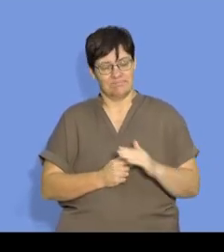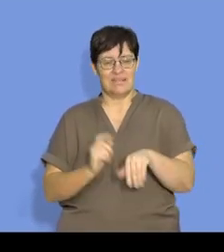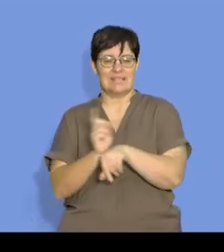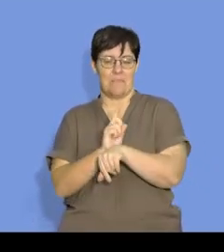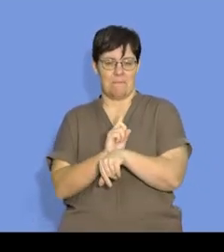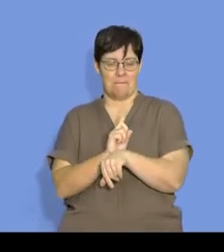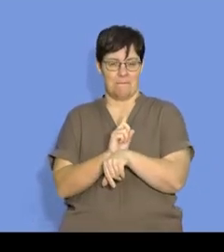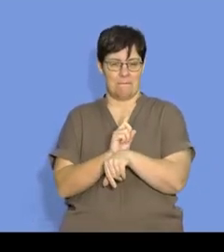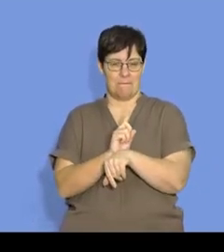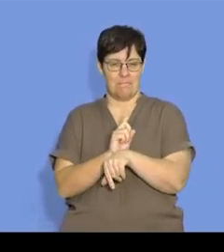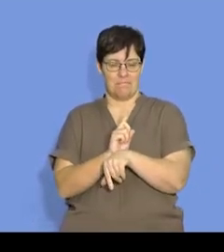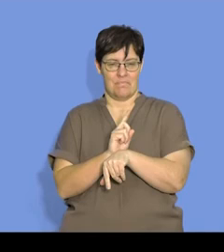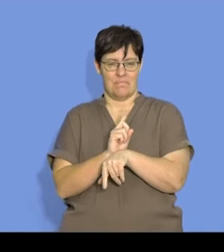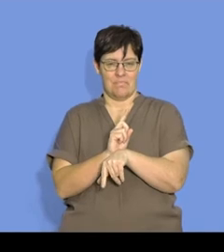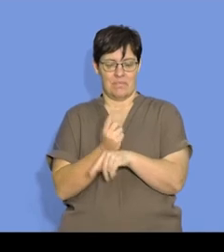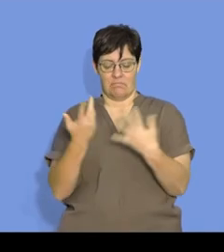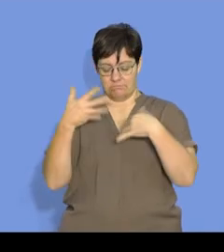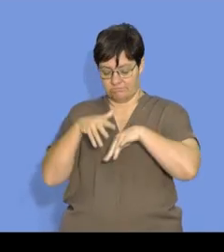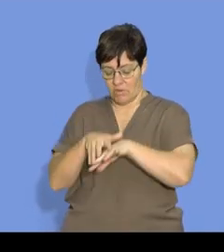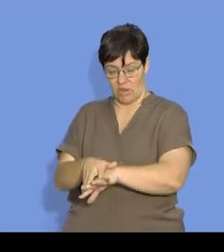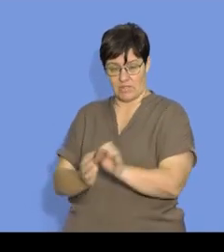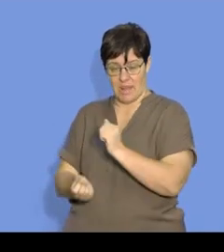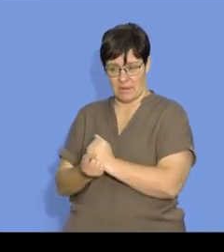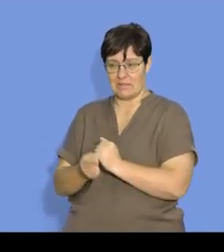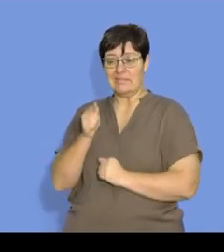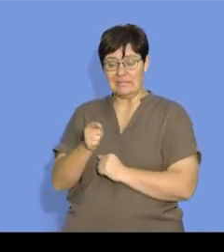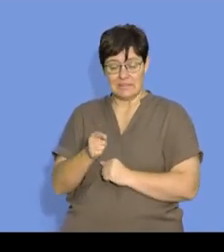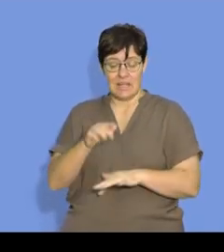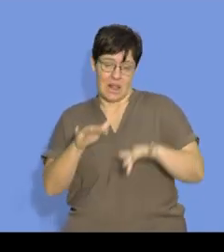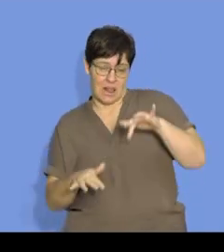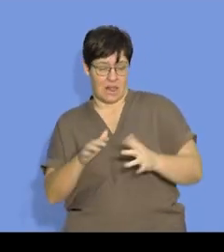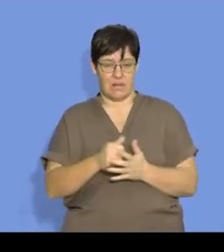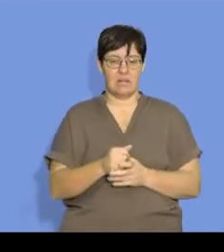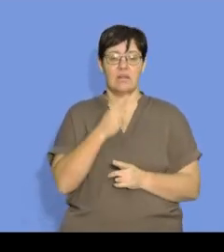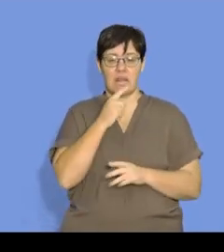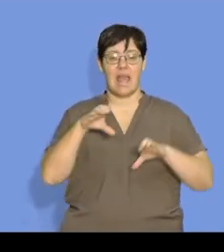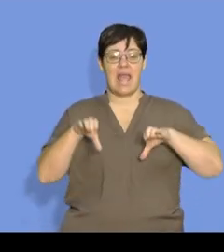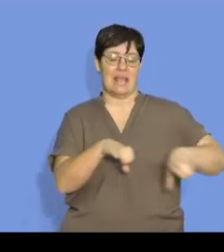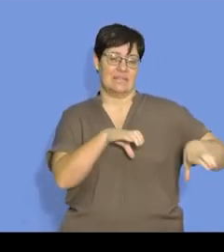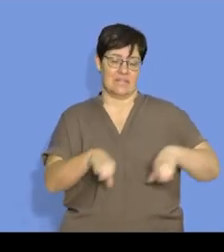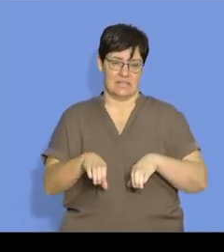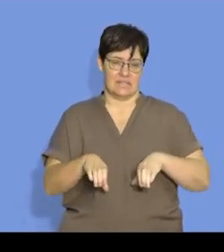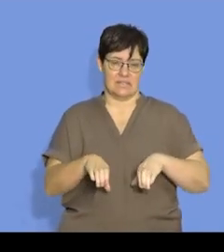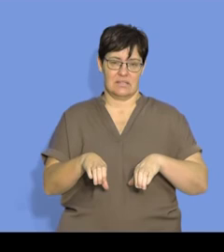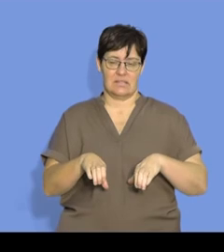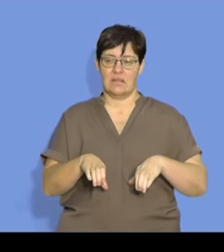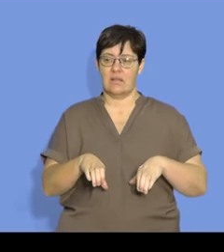call it, period in this chemical reaction, and we call that the activated